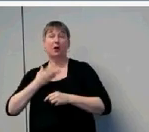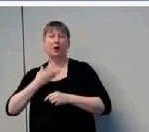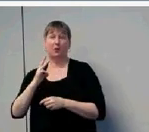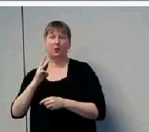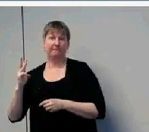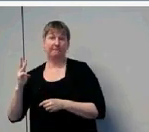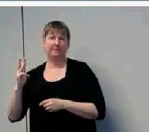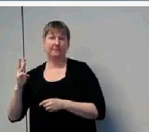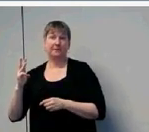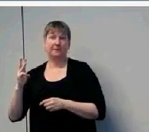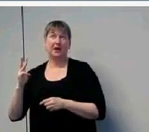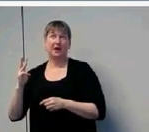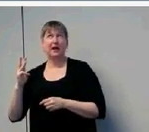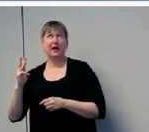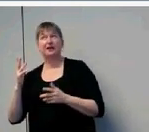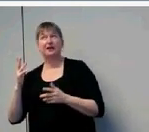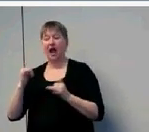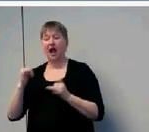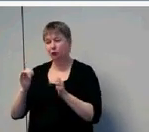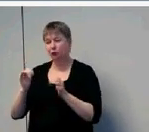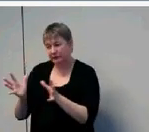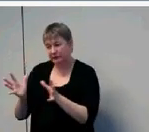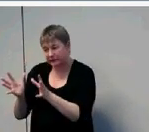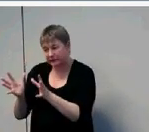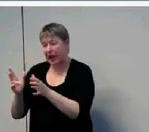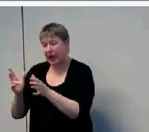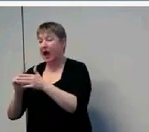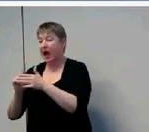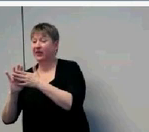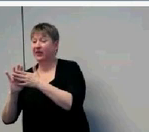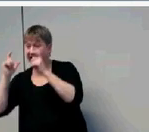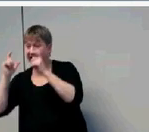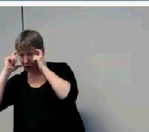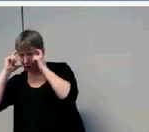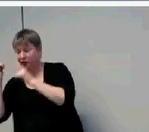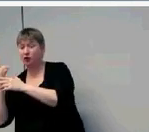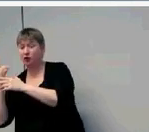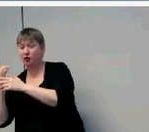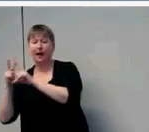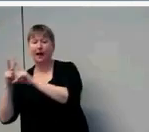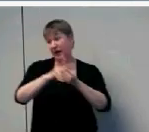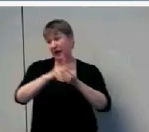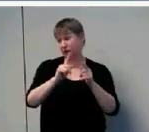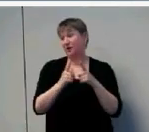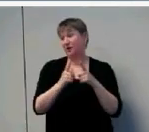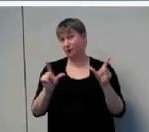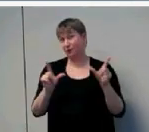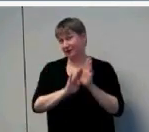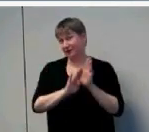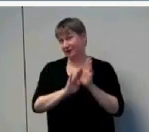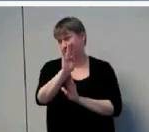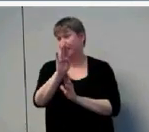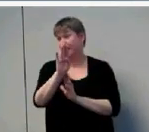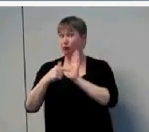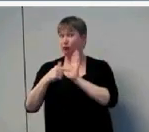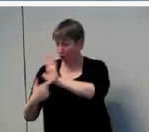hearing aid use to language and literacy outcome in very practical ways. And ensure that these